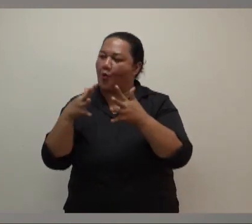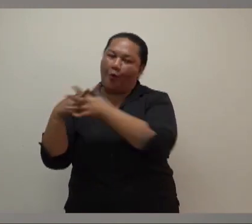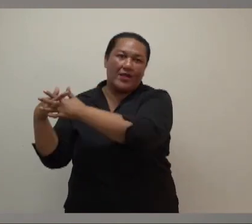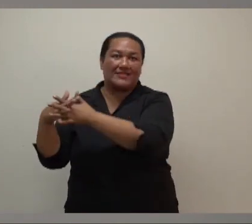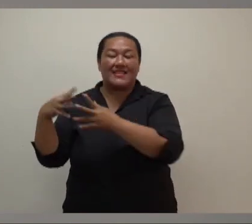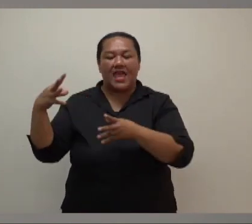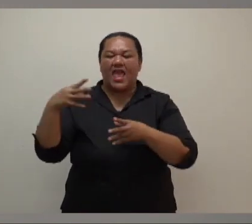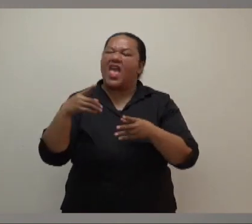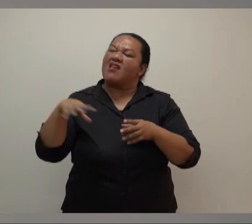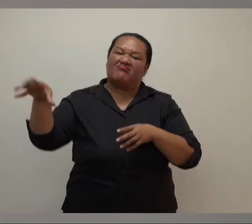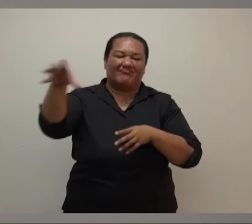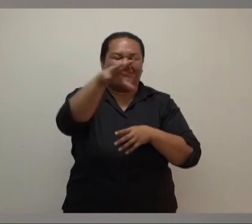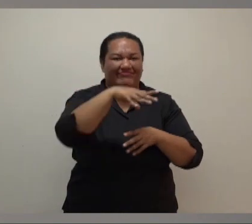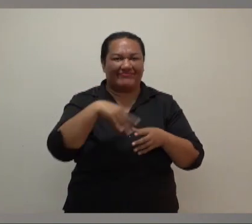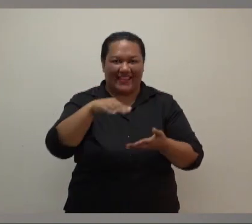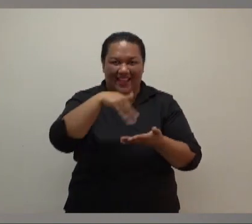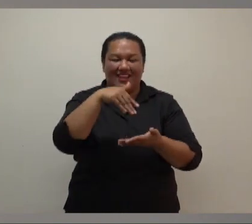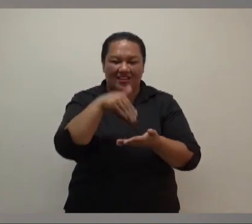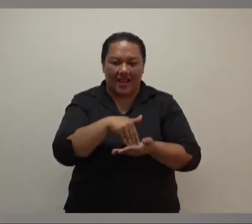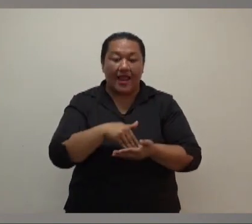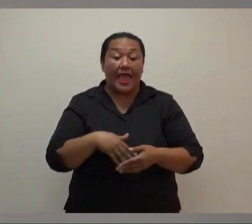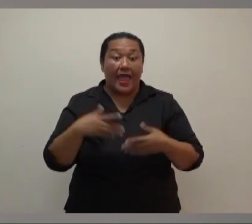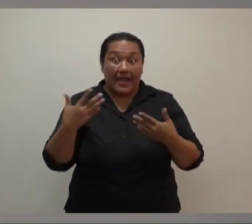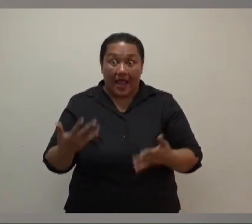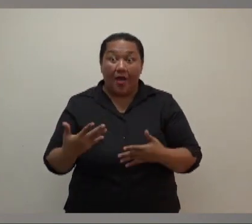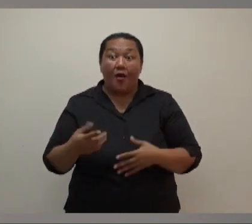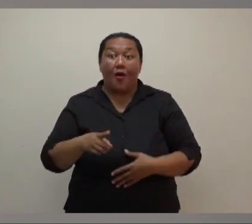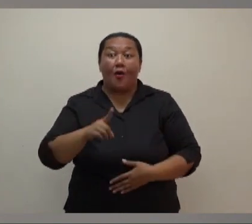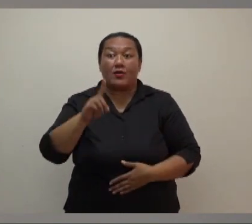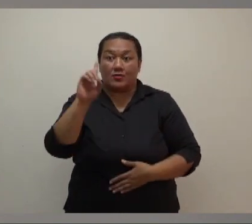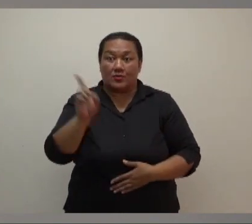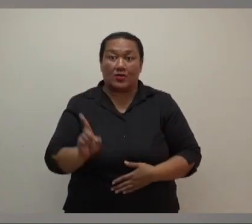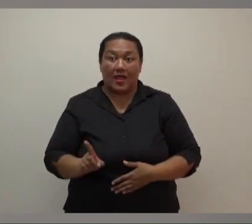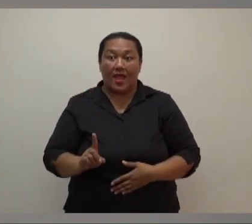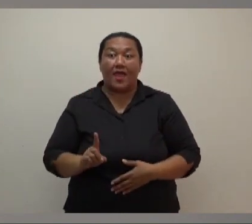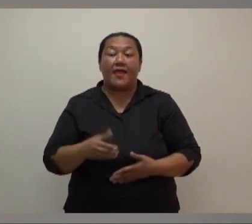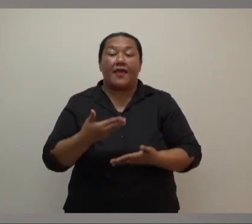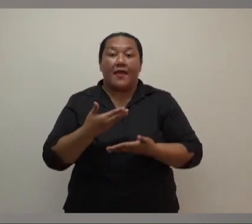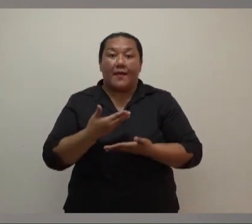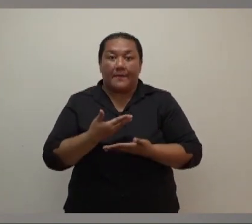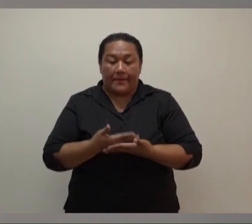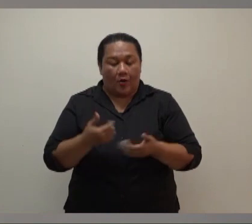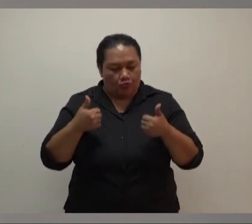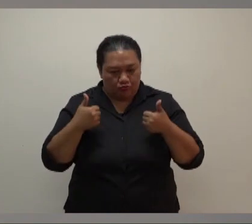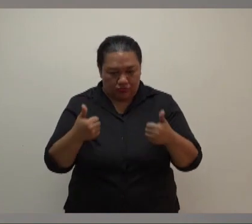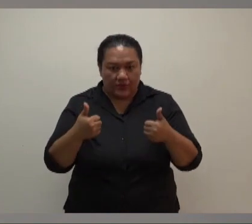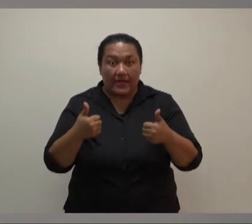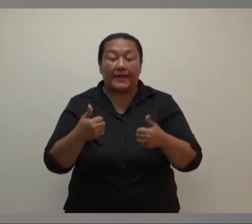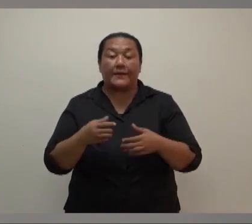online for the remaining areas of at least 1% in the western division. So the western division is 99% up.